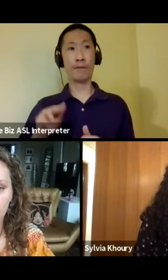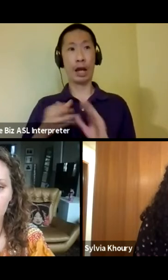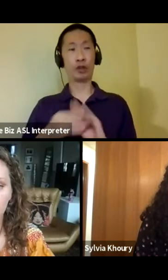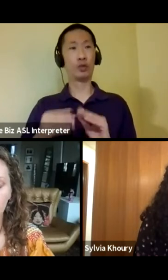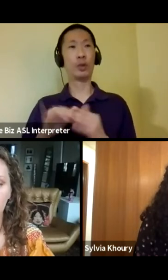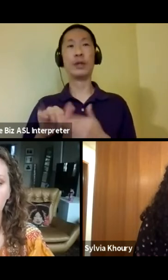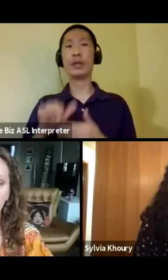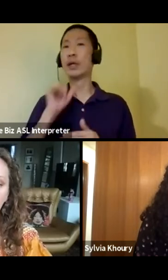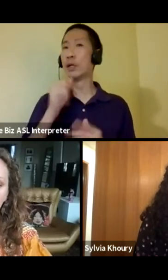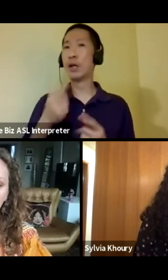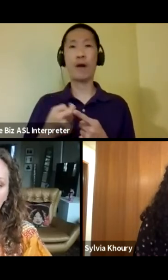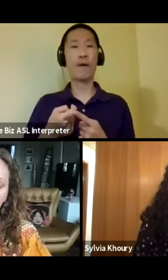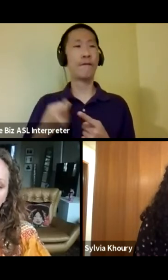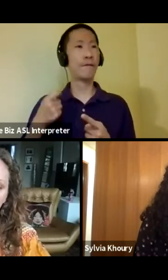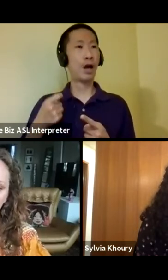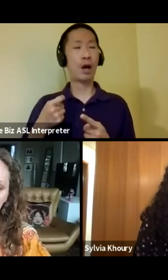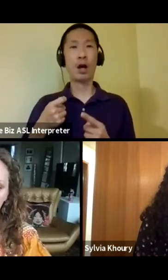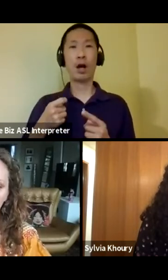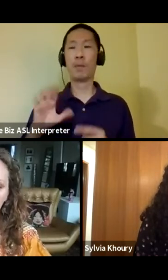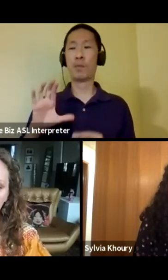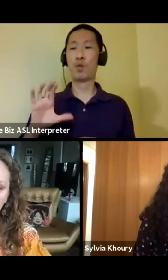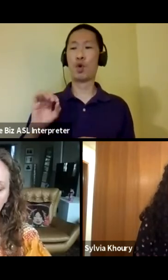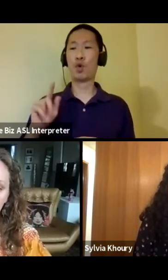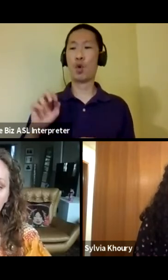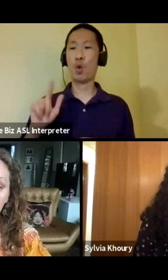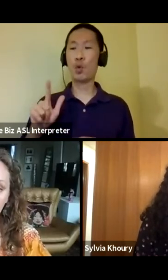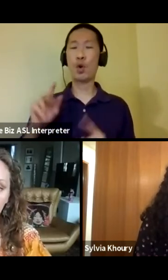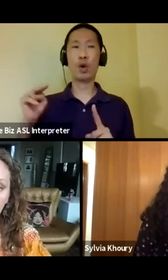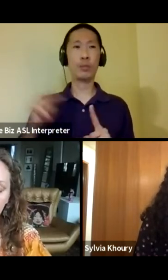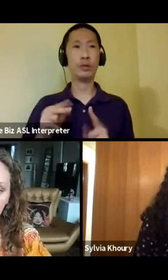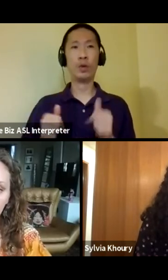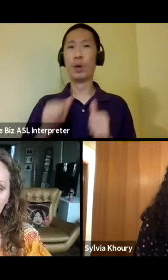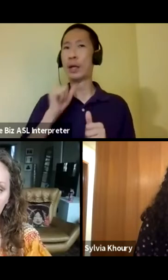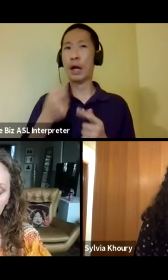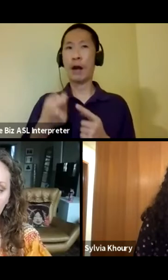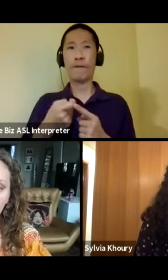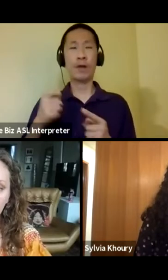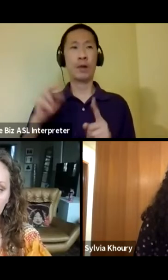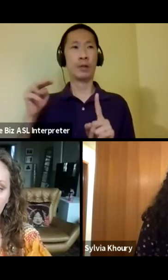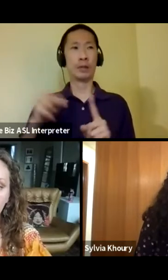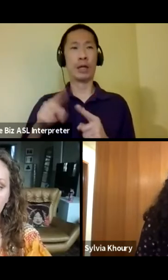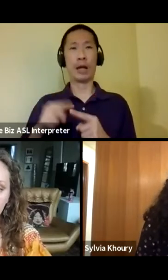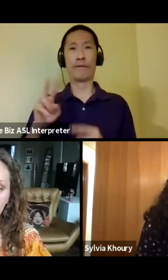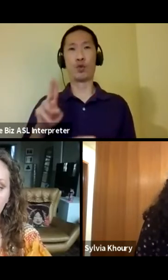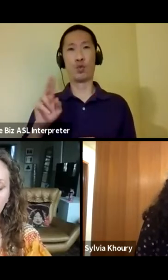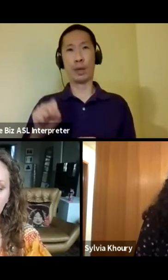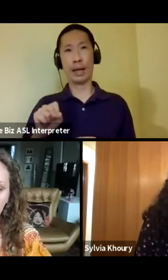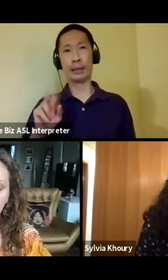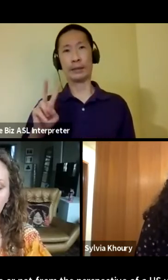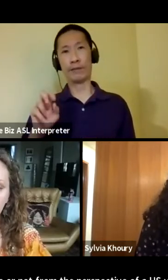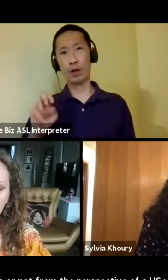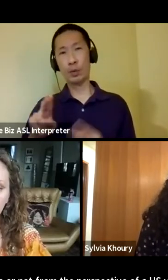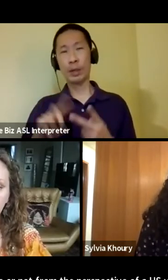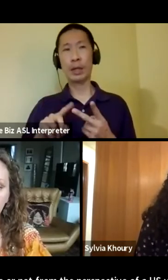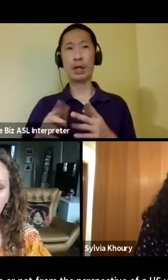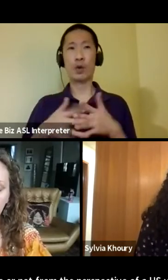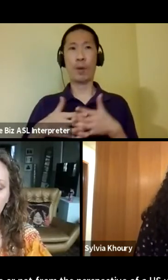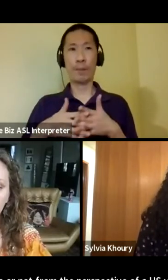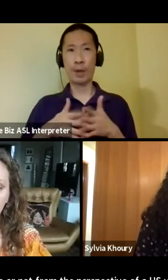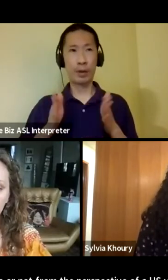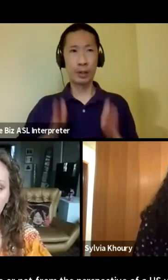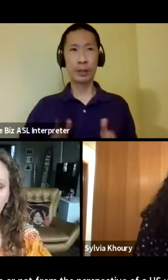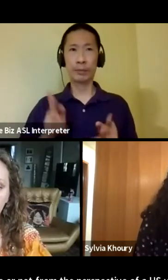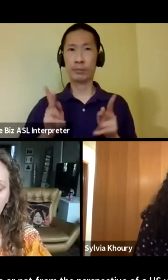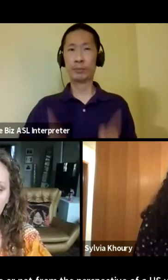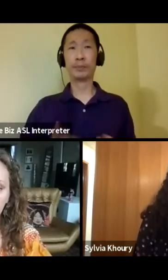aren't from, like, the colonial perspective, or not from the perspective of a US veteran, or an American person, I want